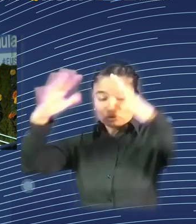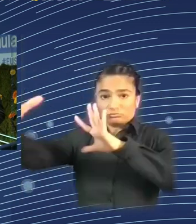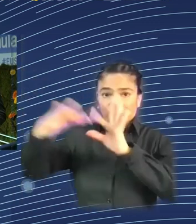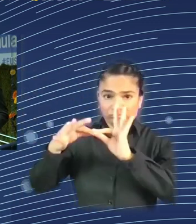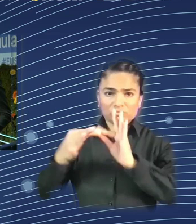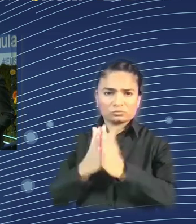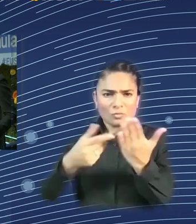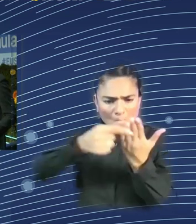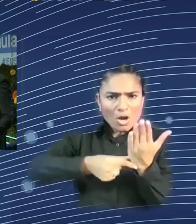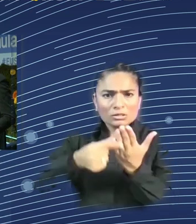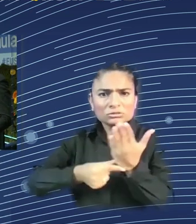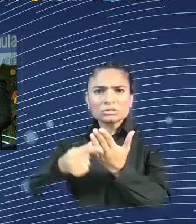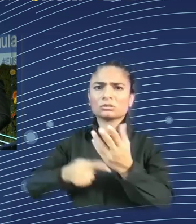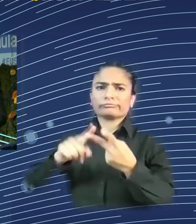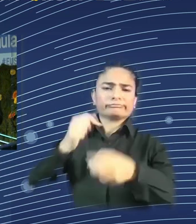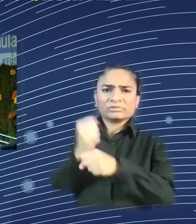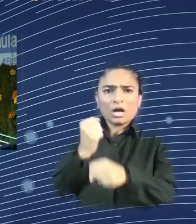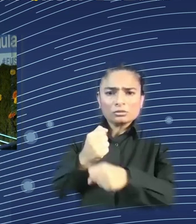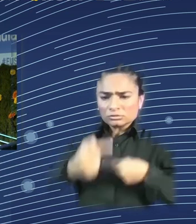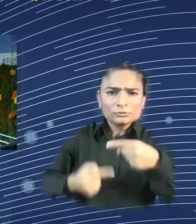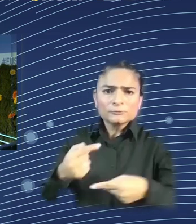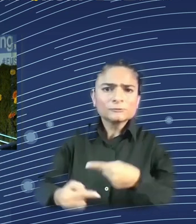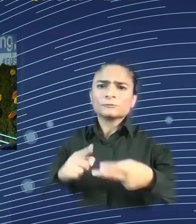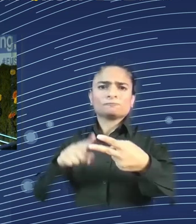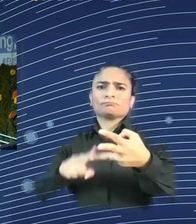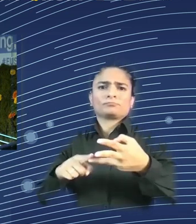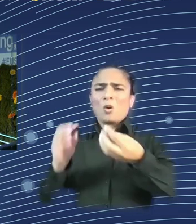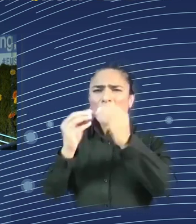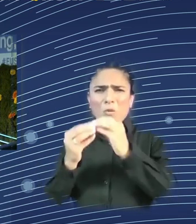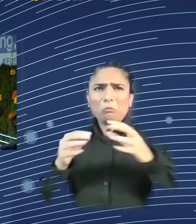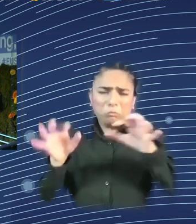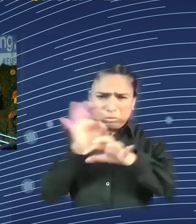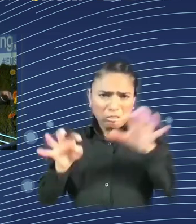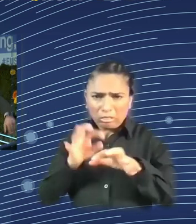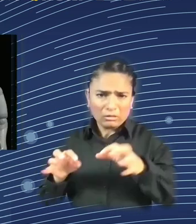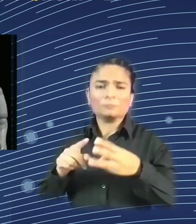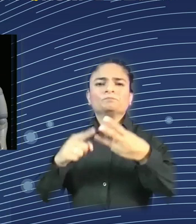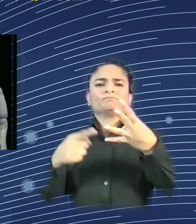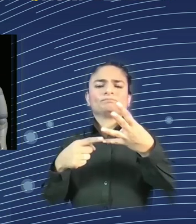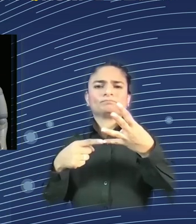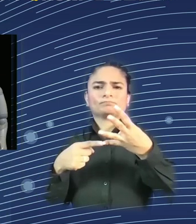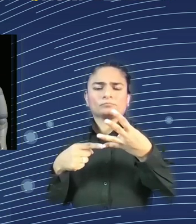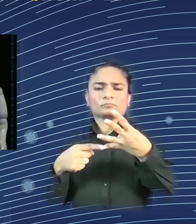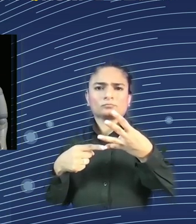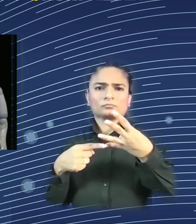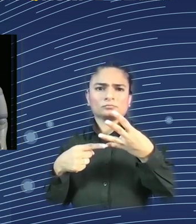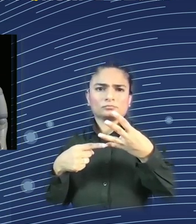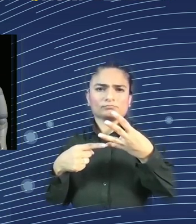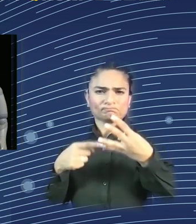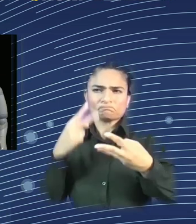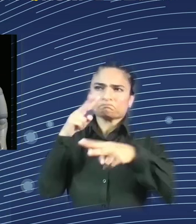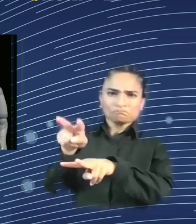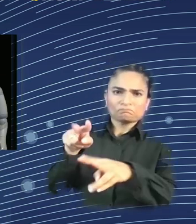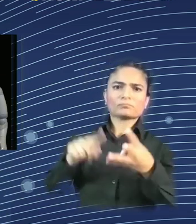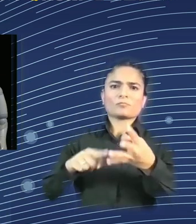understanding, and automation across various industries. What do you think of this, Pepper? Interesting